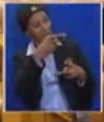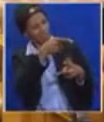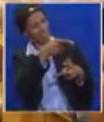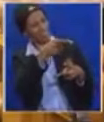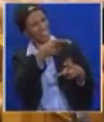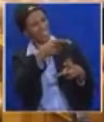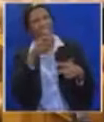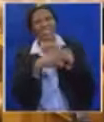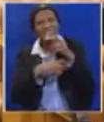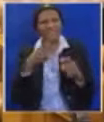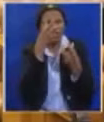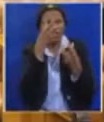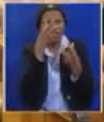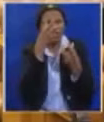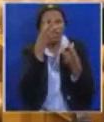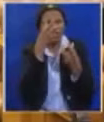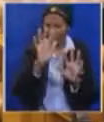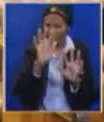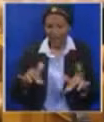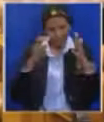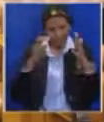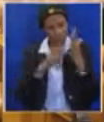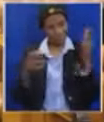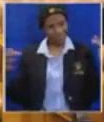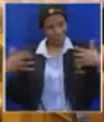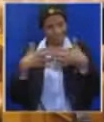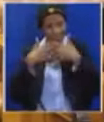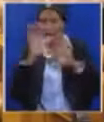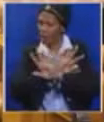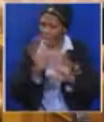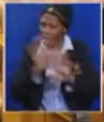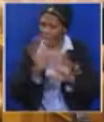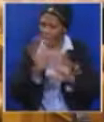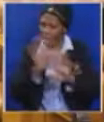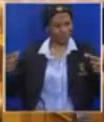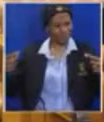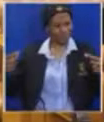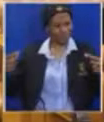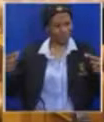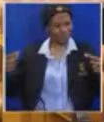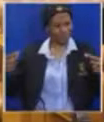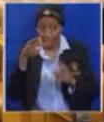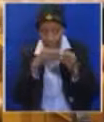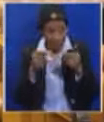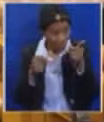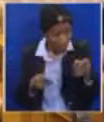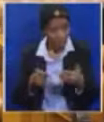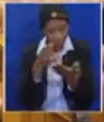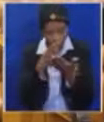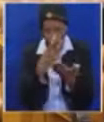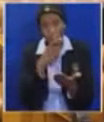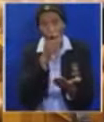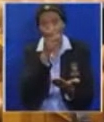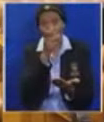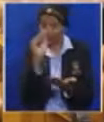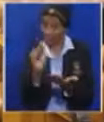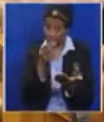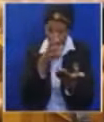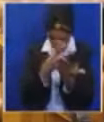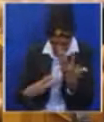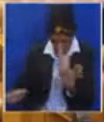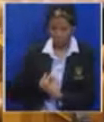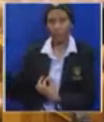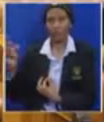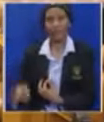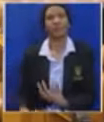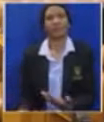is completely unparliamentary and unacceptable, she must then withdraw it. Thank you, Honorable Member. you. Honorable